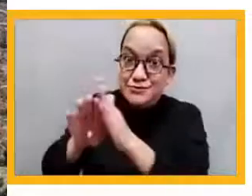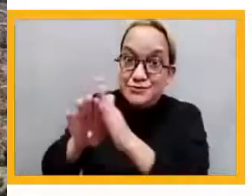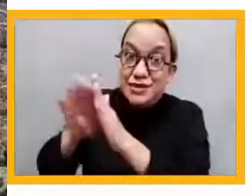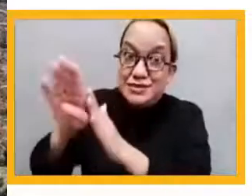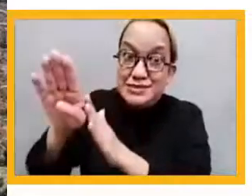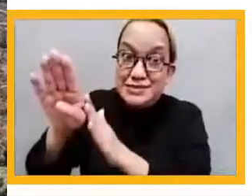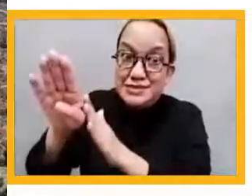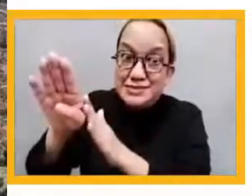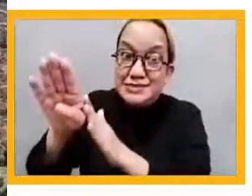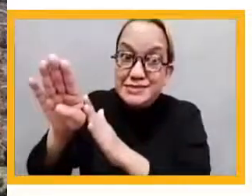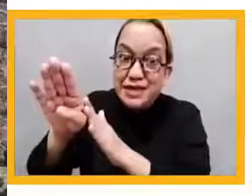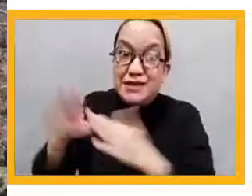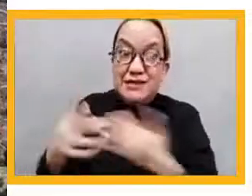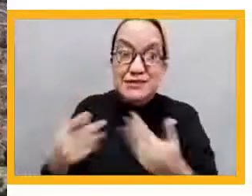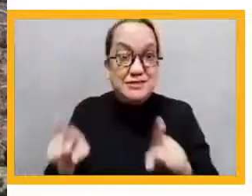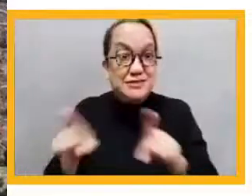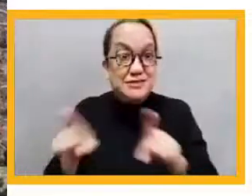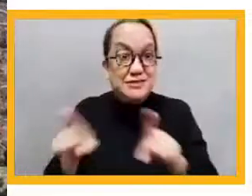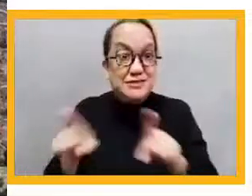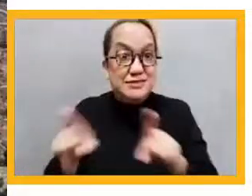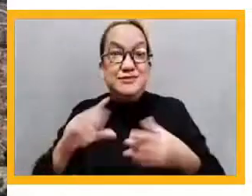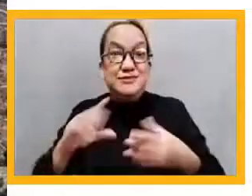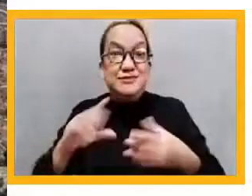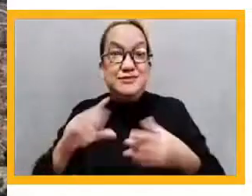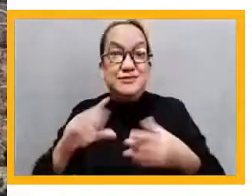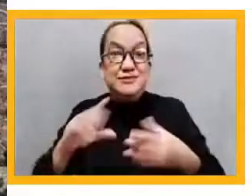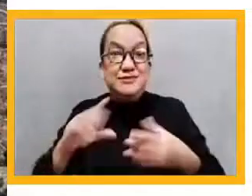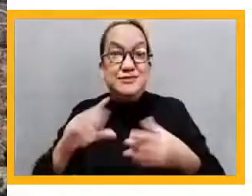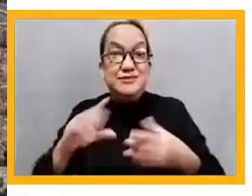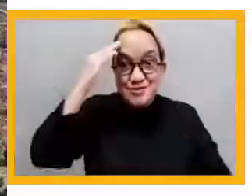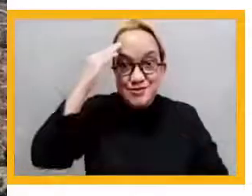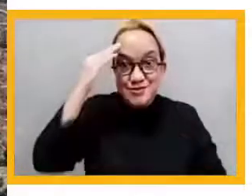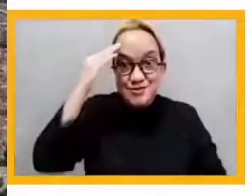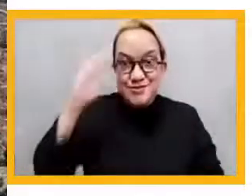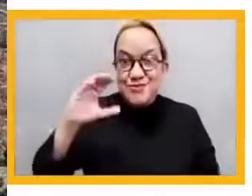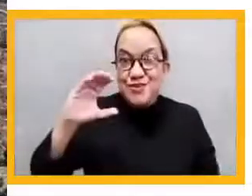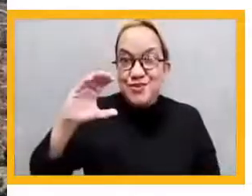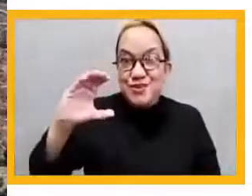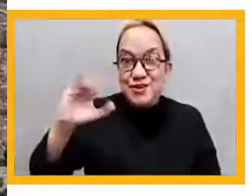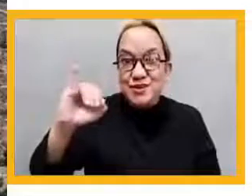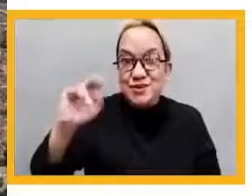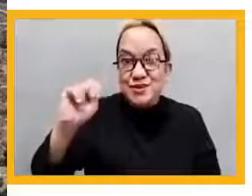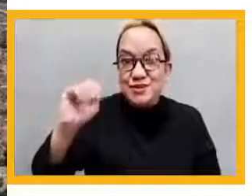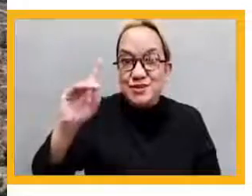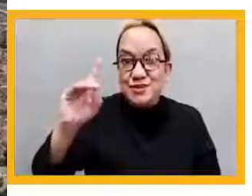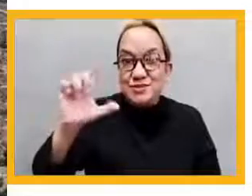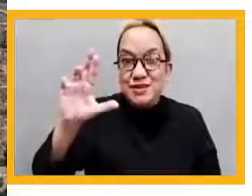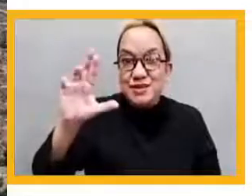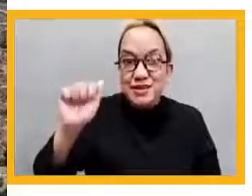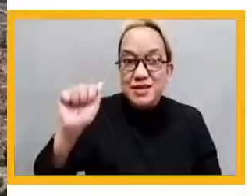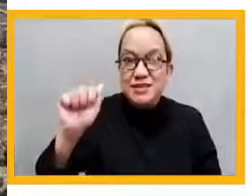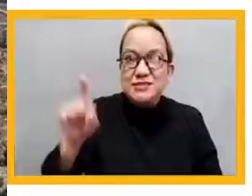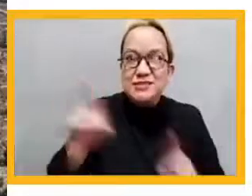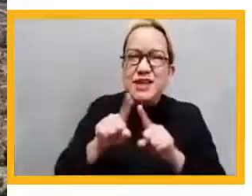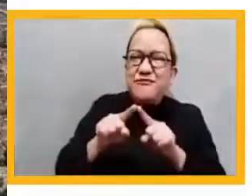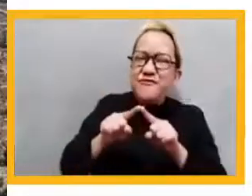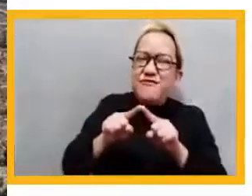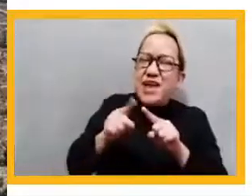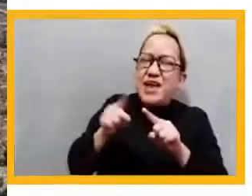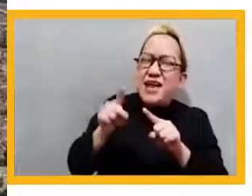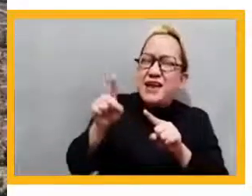in the rural, remote areas of Colombia, when Colombia, like the rest of Latin America, didn't guarantee complete